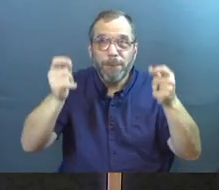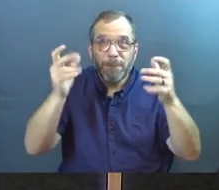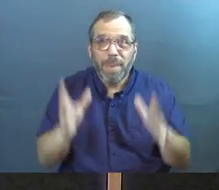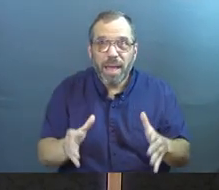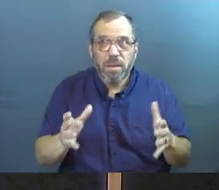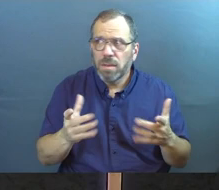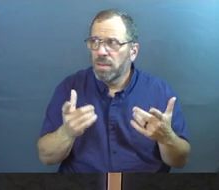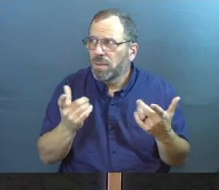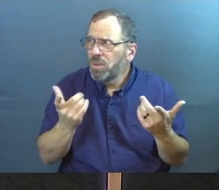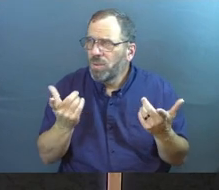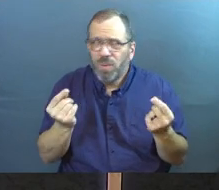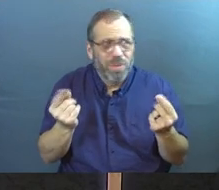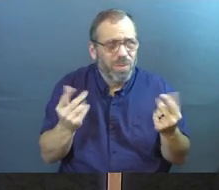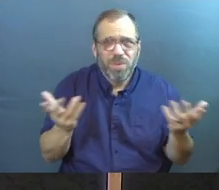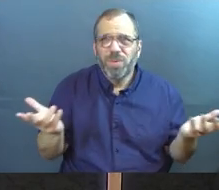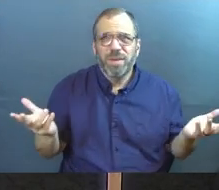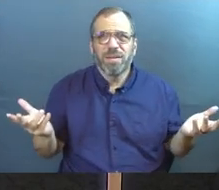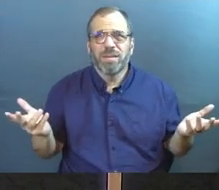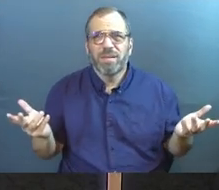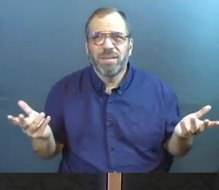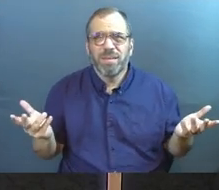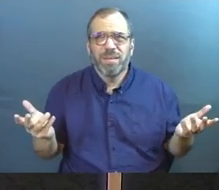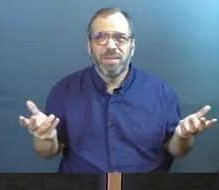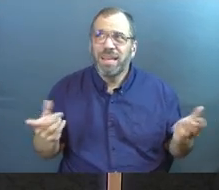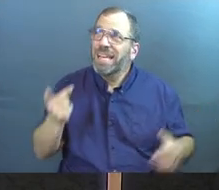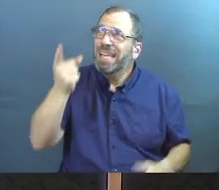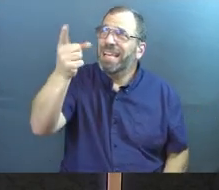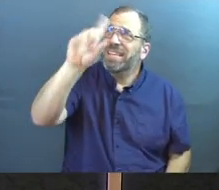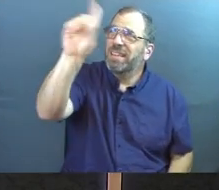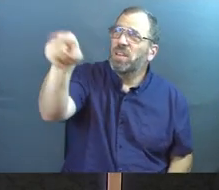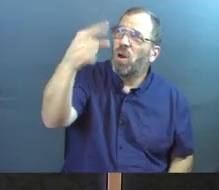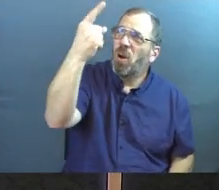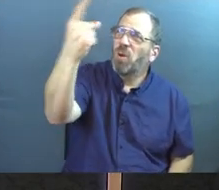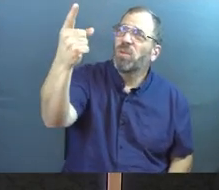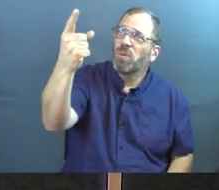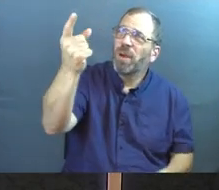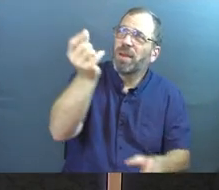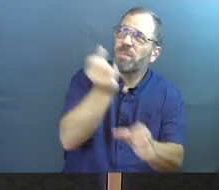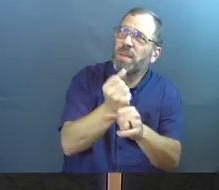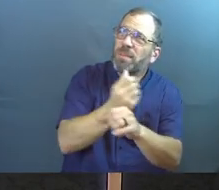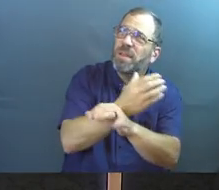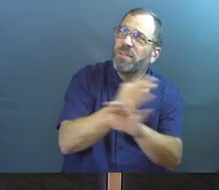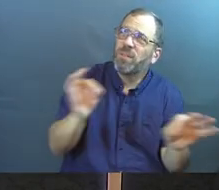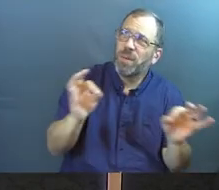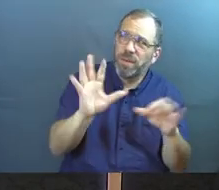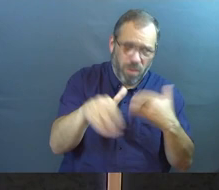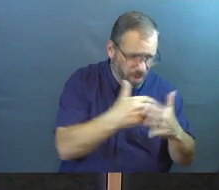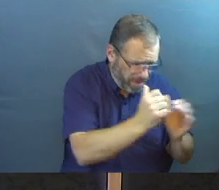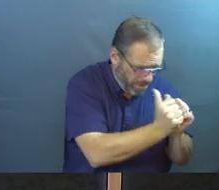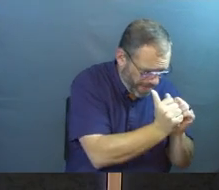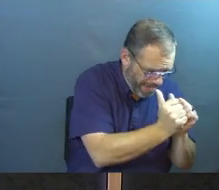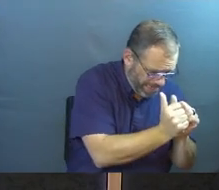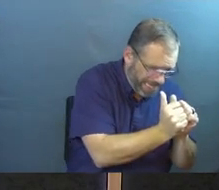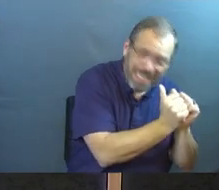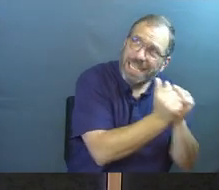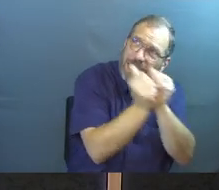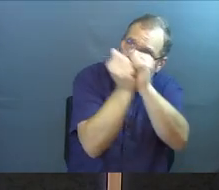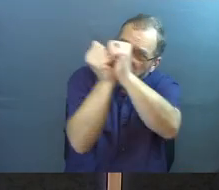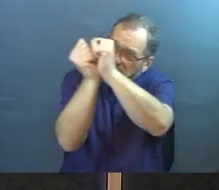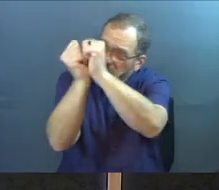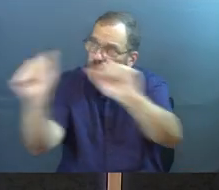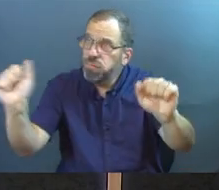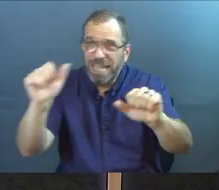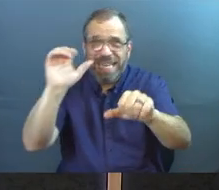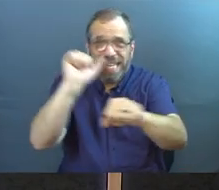What are we doing? Is he the only one that can set us free from everything that binds us? Is he the only